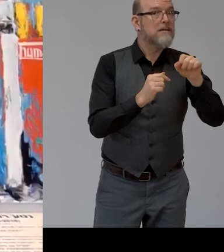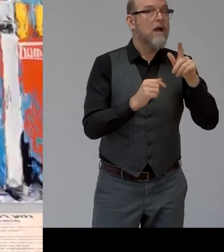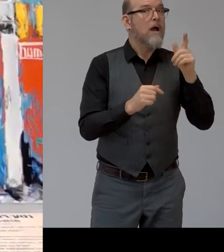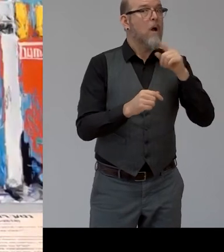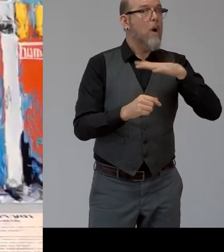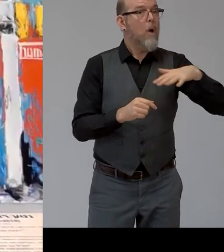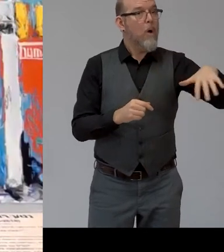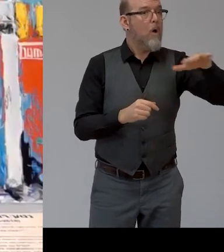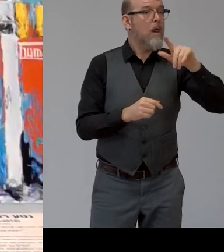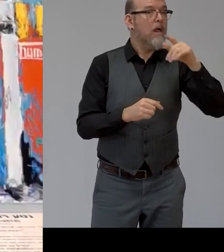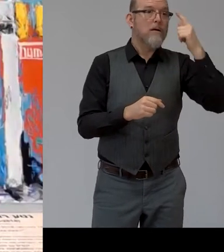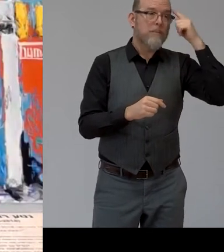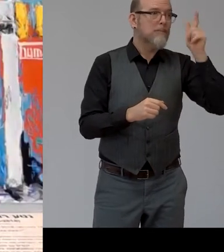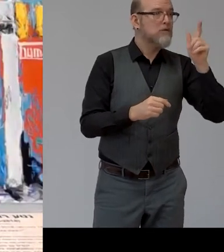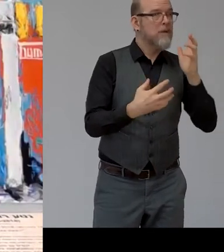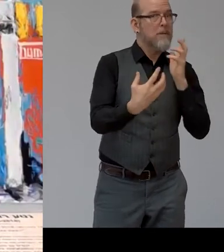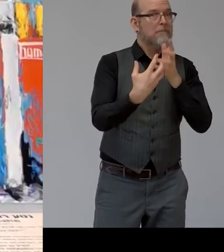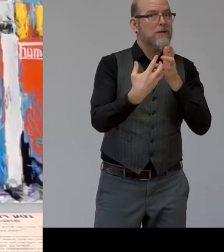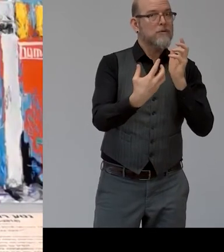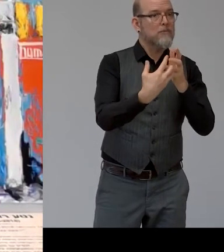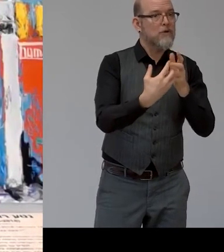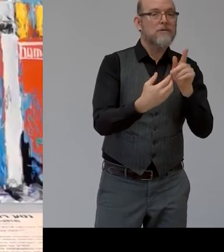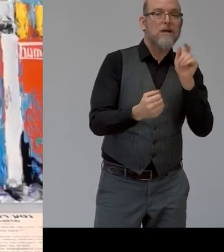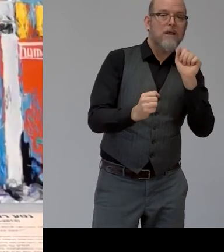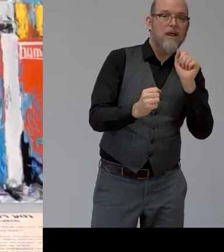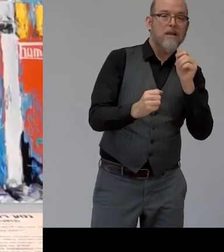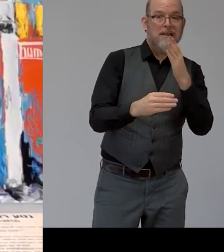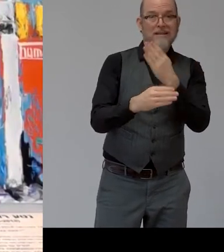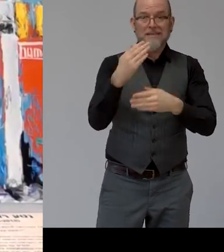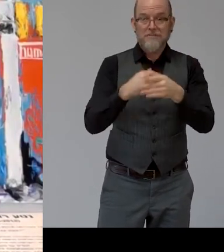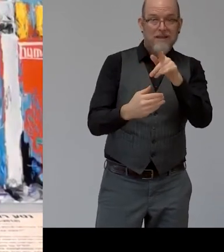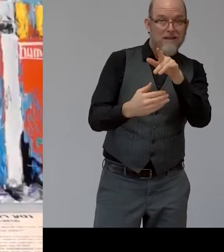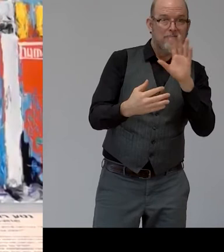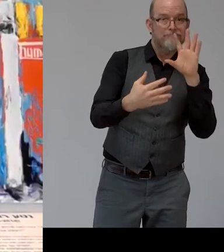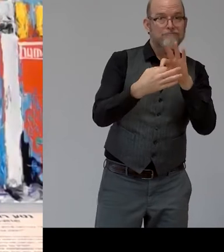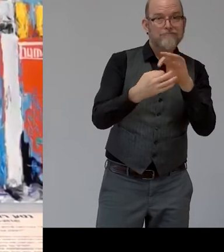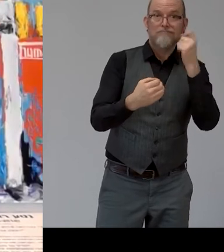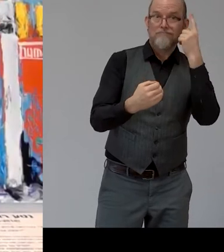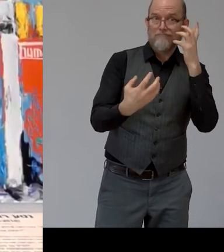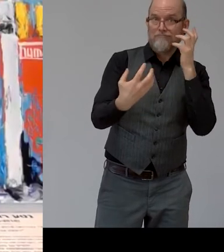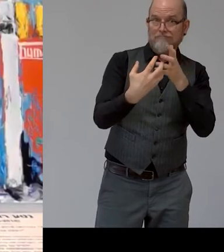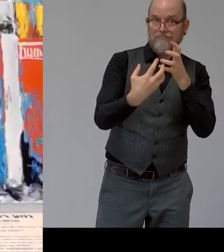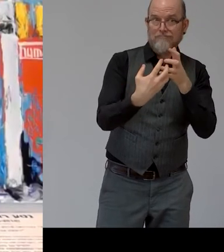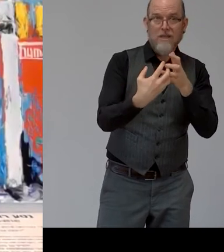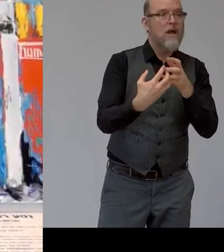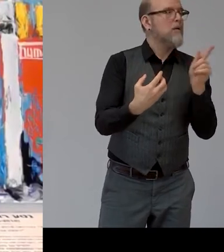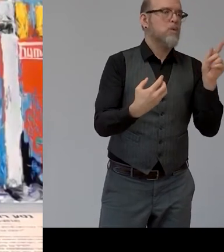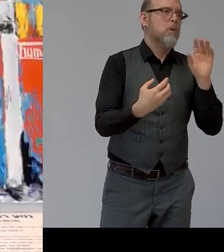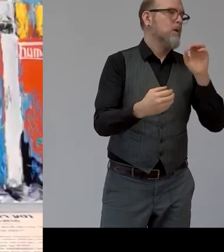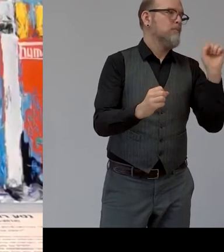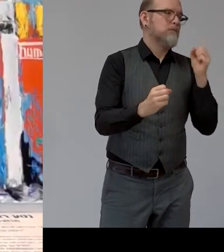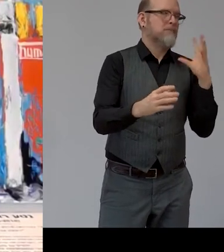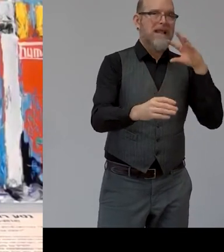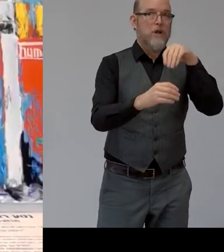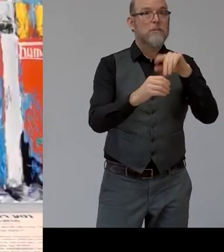of the new employee with uh disability or else it won't really be a successful inclusion and i would like to